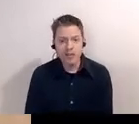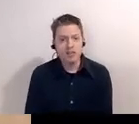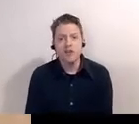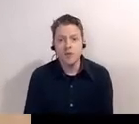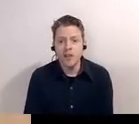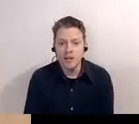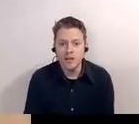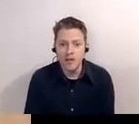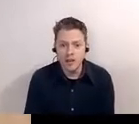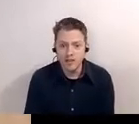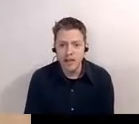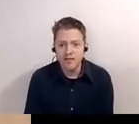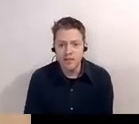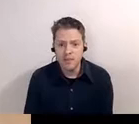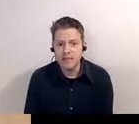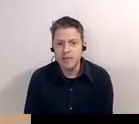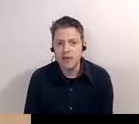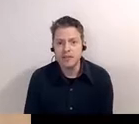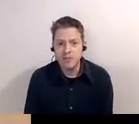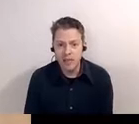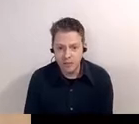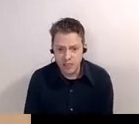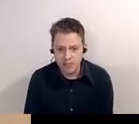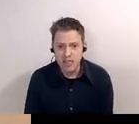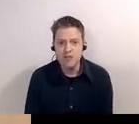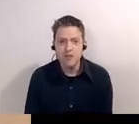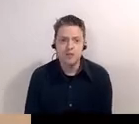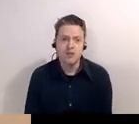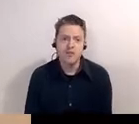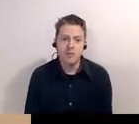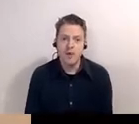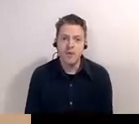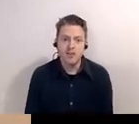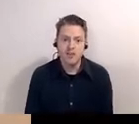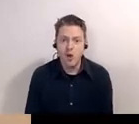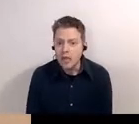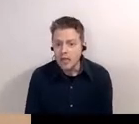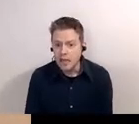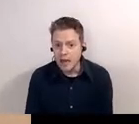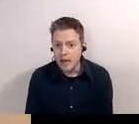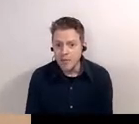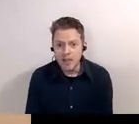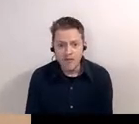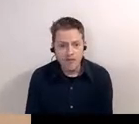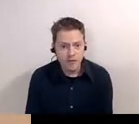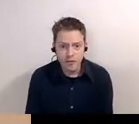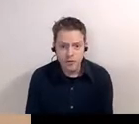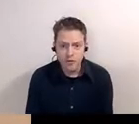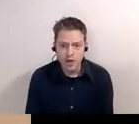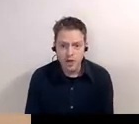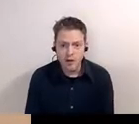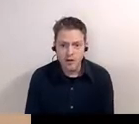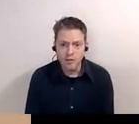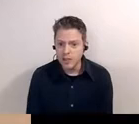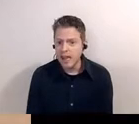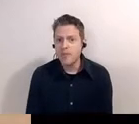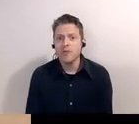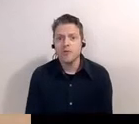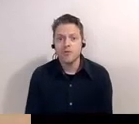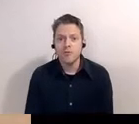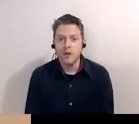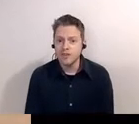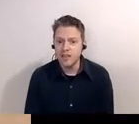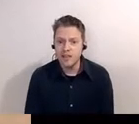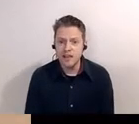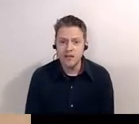we want to make sure that we're here on the other side of this pandemic to be able to continue to serve the public so um if you uh are really happy